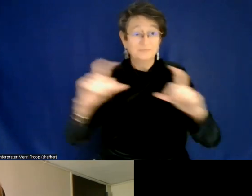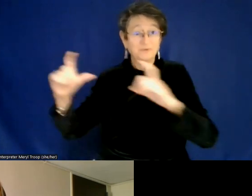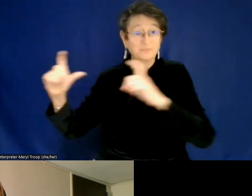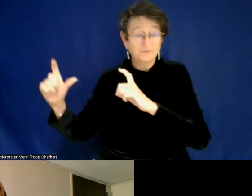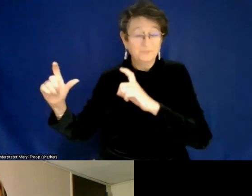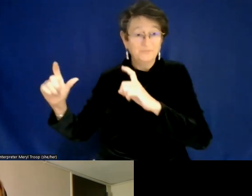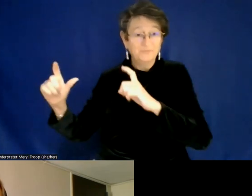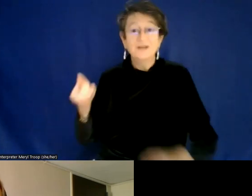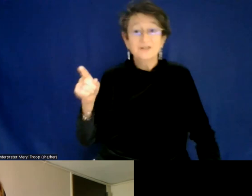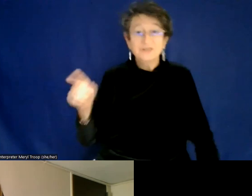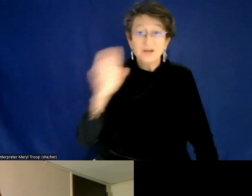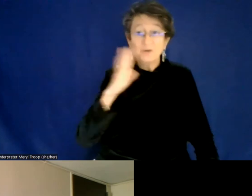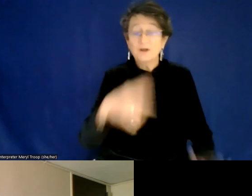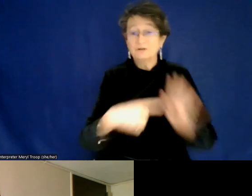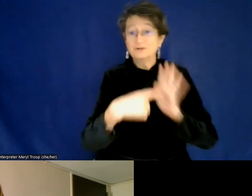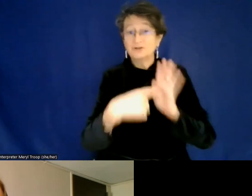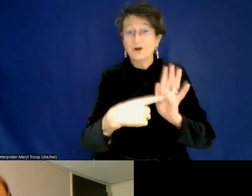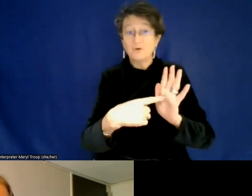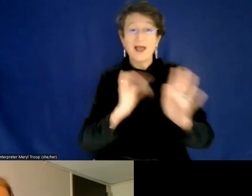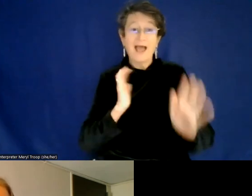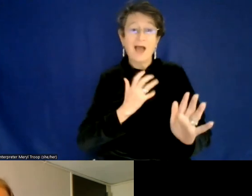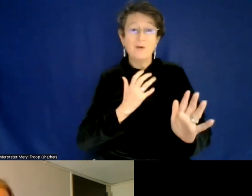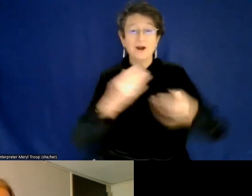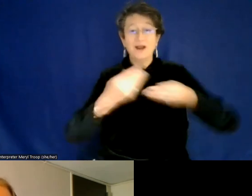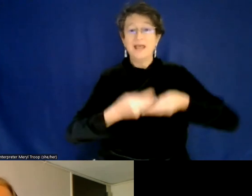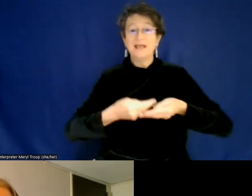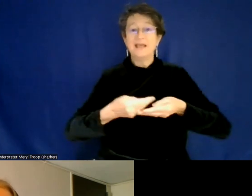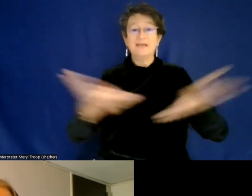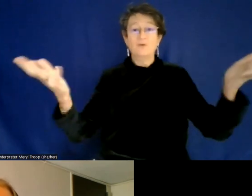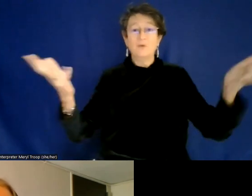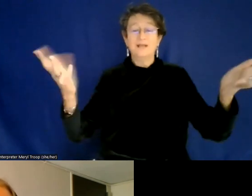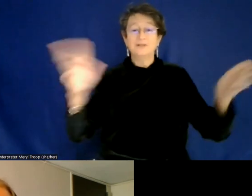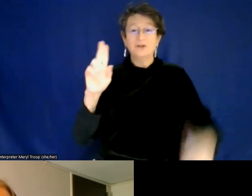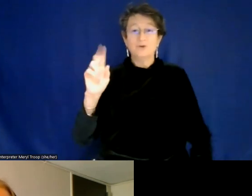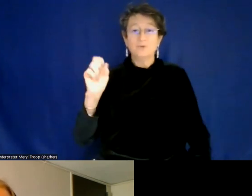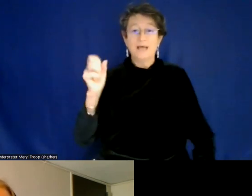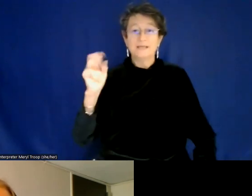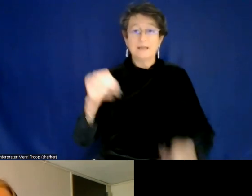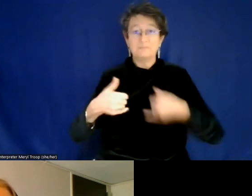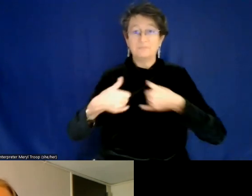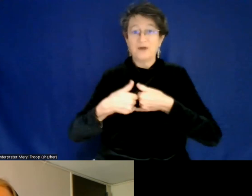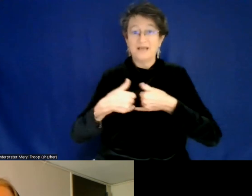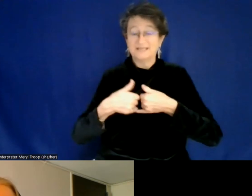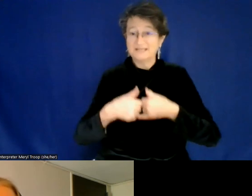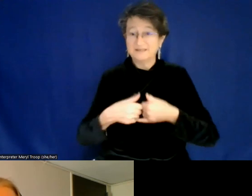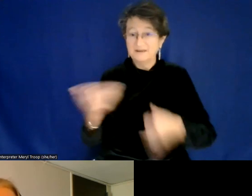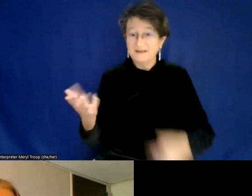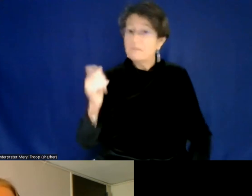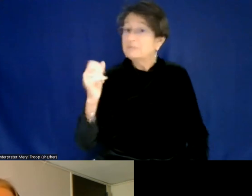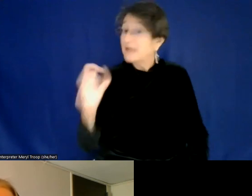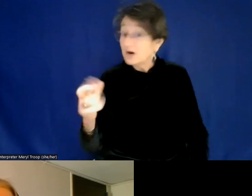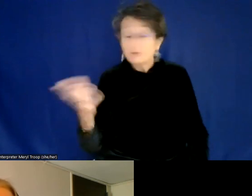She is going to showcase the USM swag that we're going to be raffling off. Oh, there she is. Okay. So Blair,